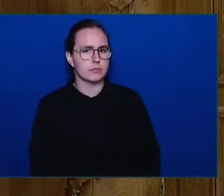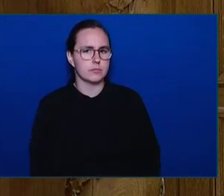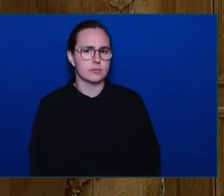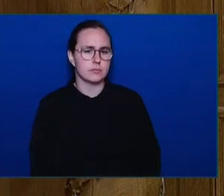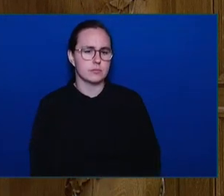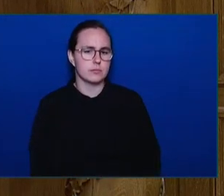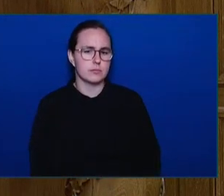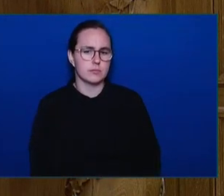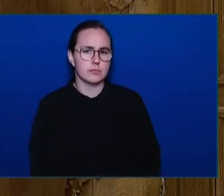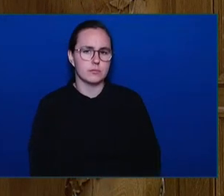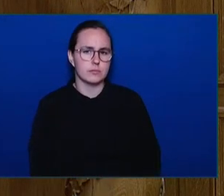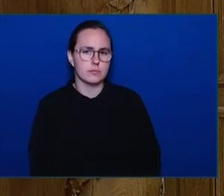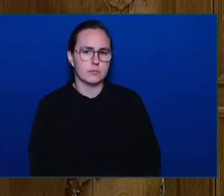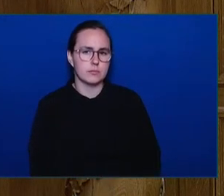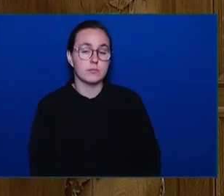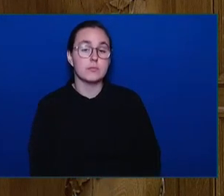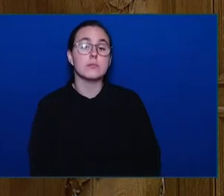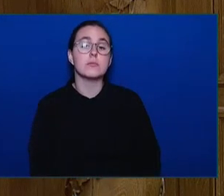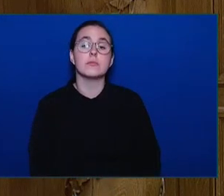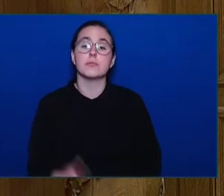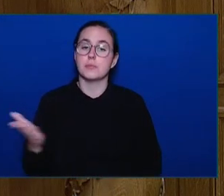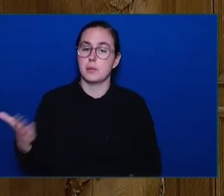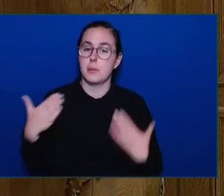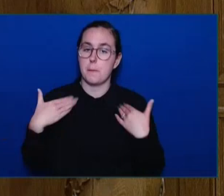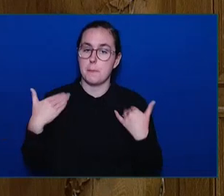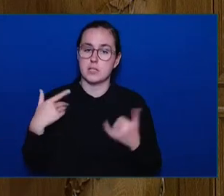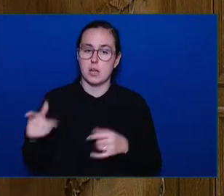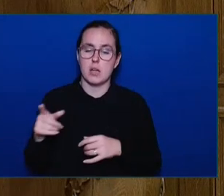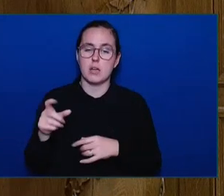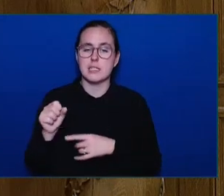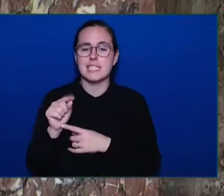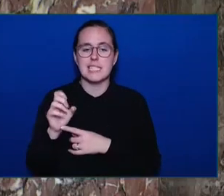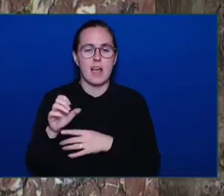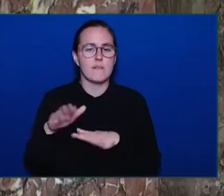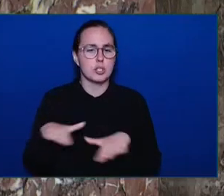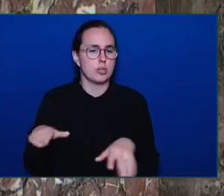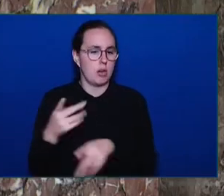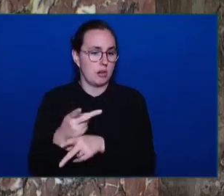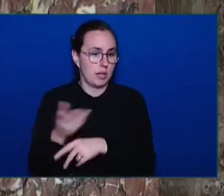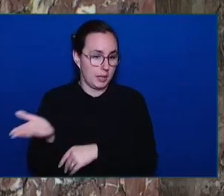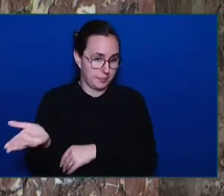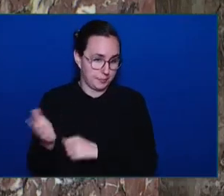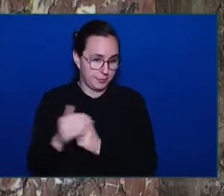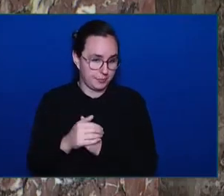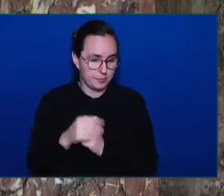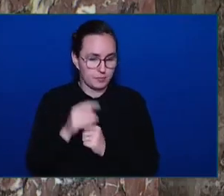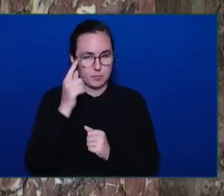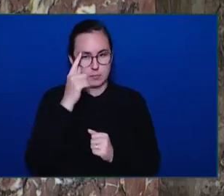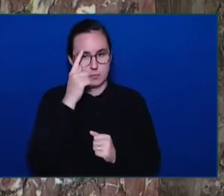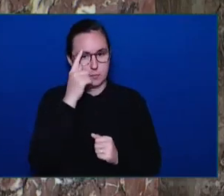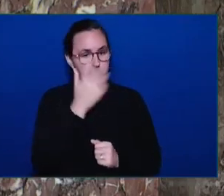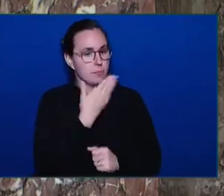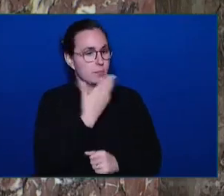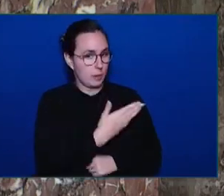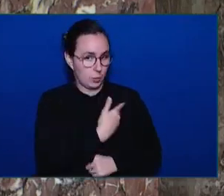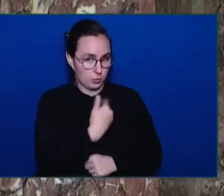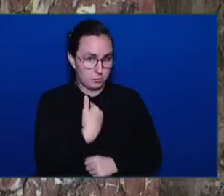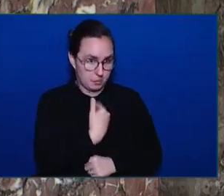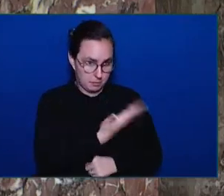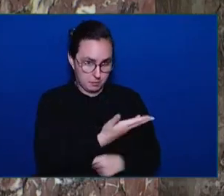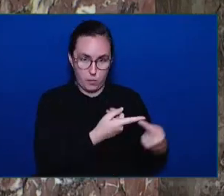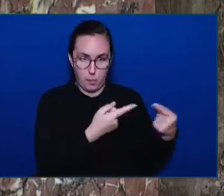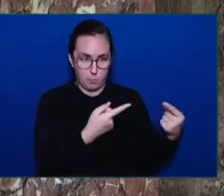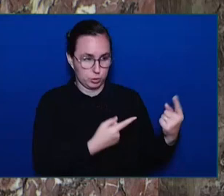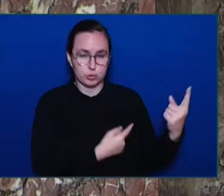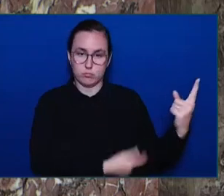Thank you, Mr. Speaker, and thank you to the member opposite for the question. I share his commitment to